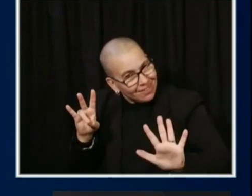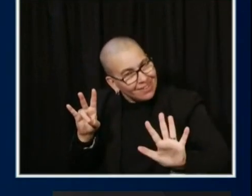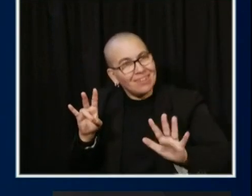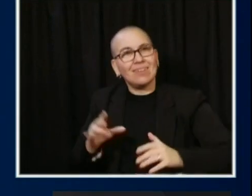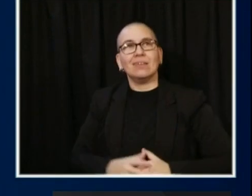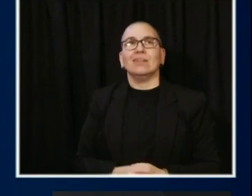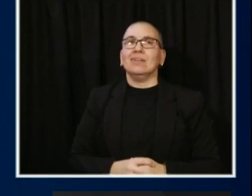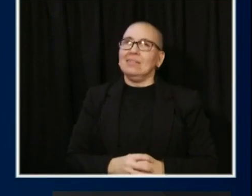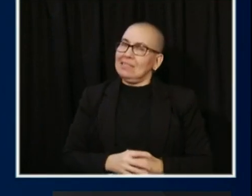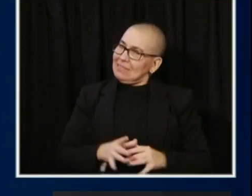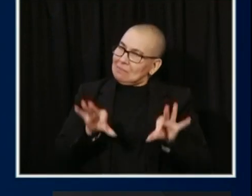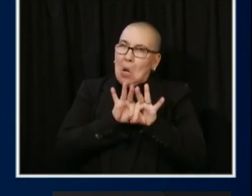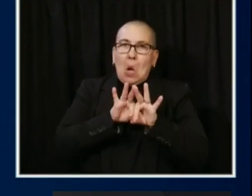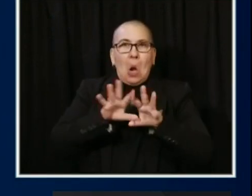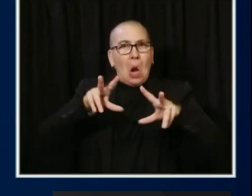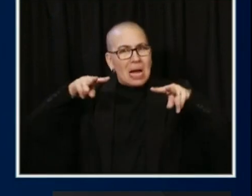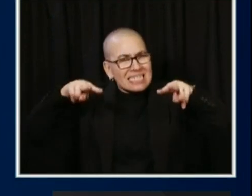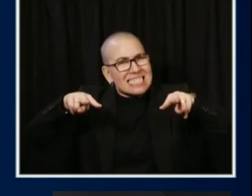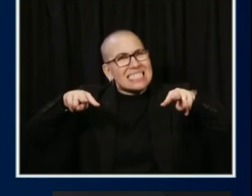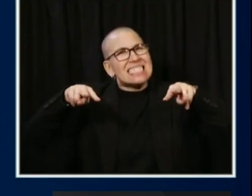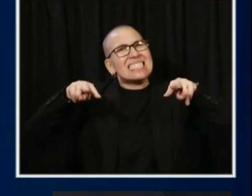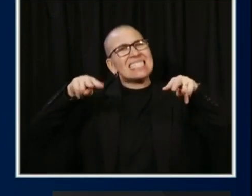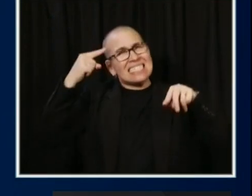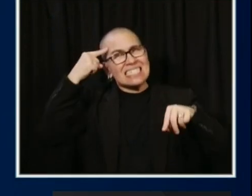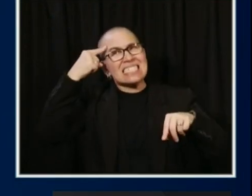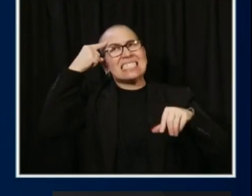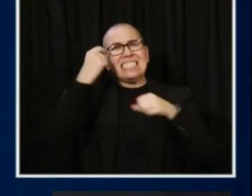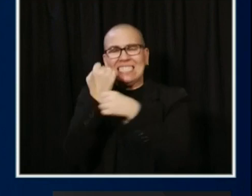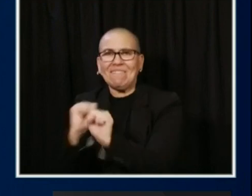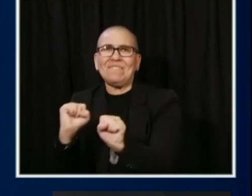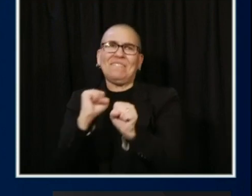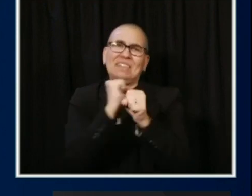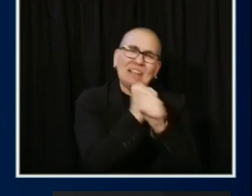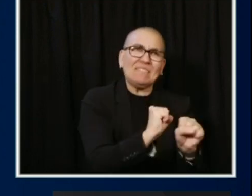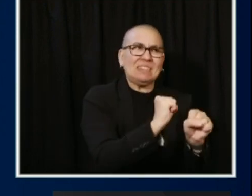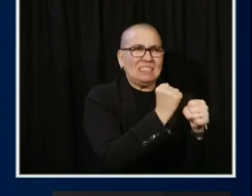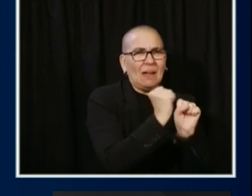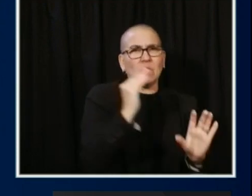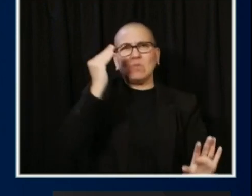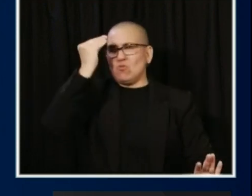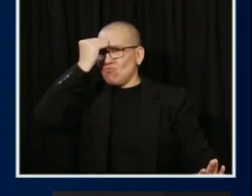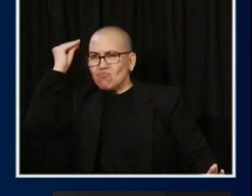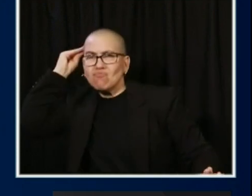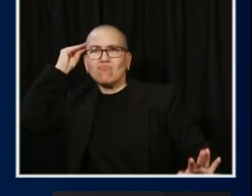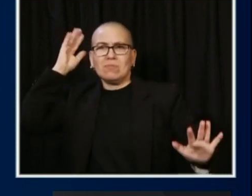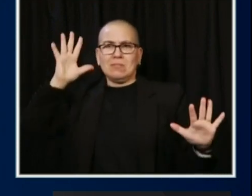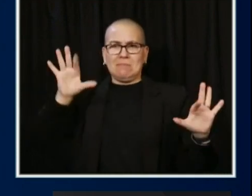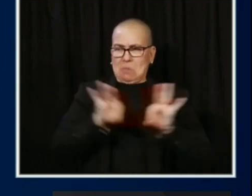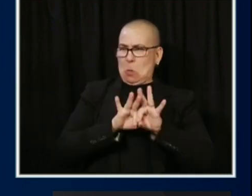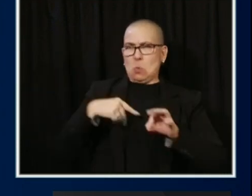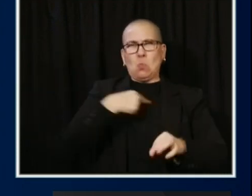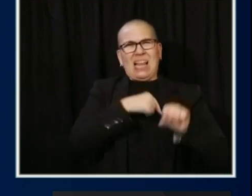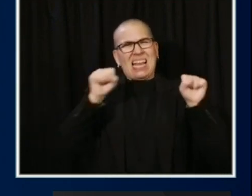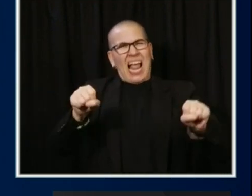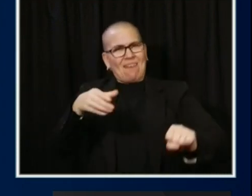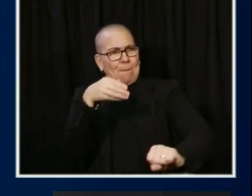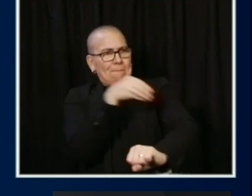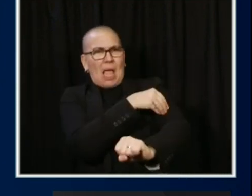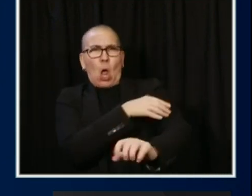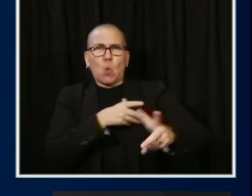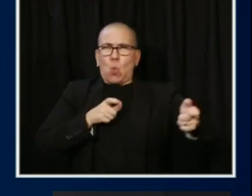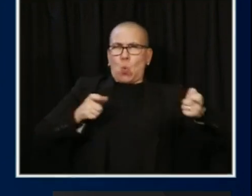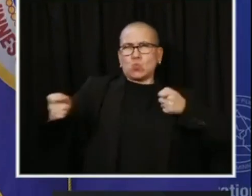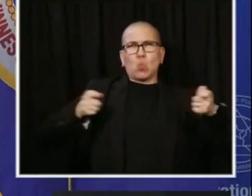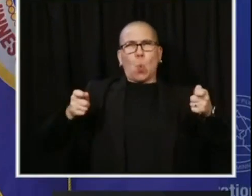watching. The one thing I would say is, and it's again, knowledge is power not to be fearful, but to be thoughtful